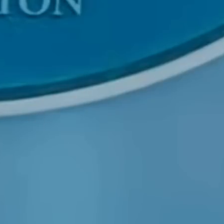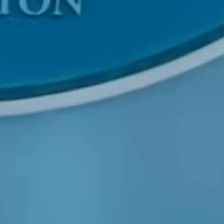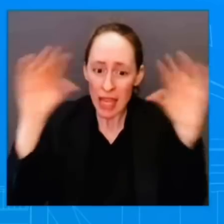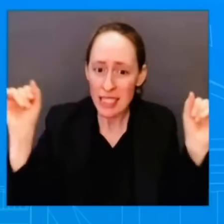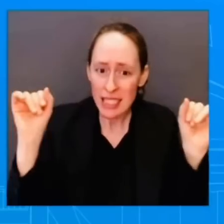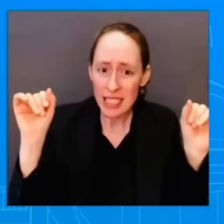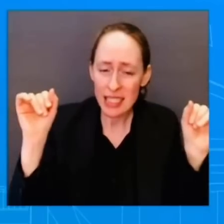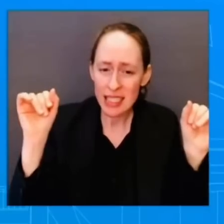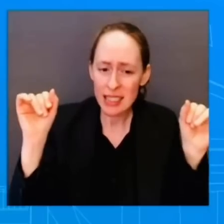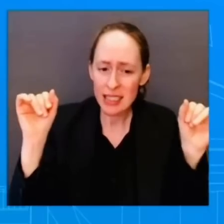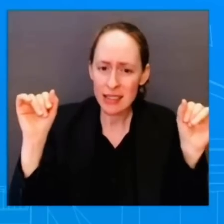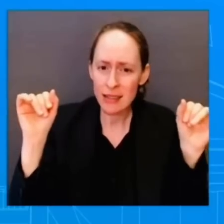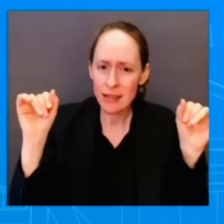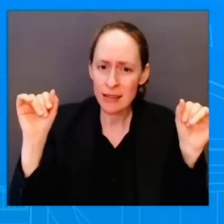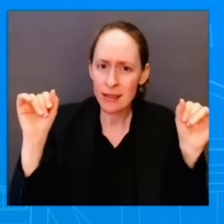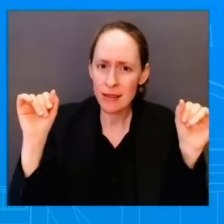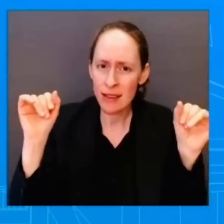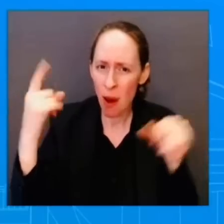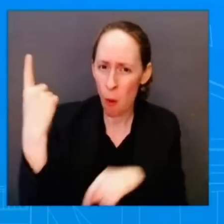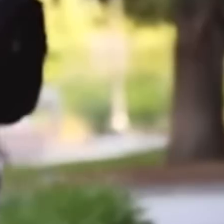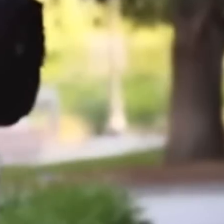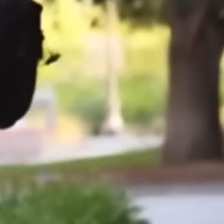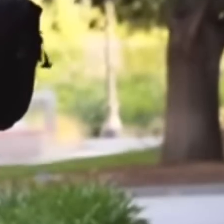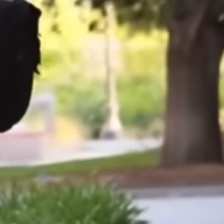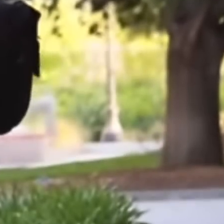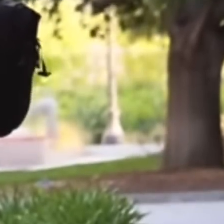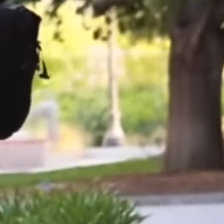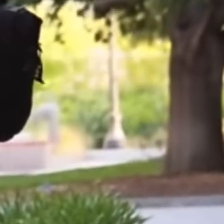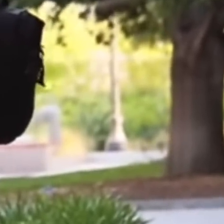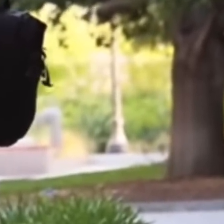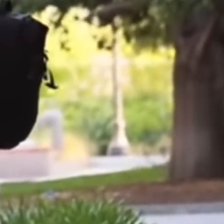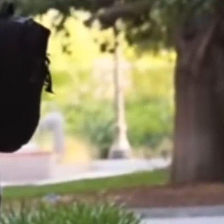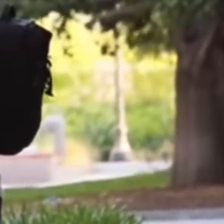of reaction to this, taking it seriously. Oh.